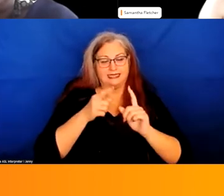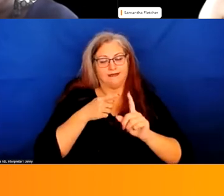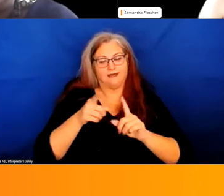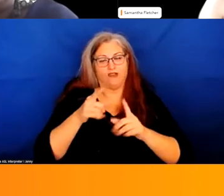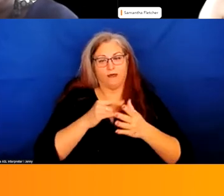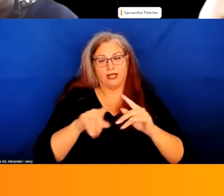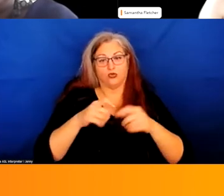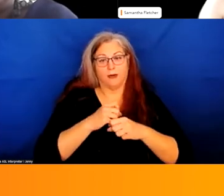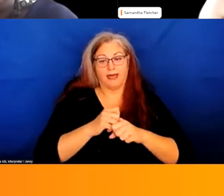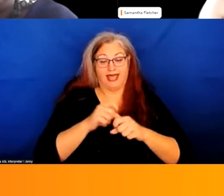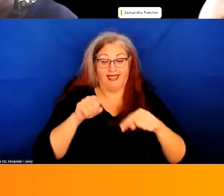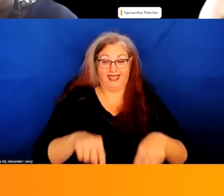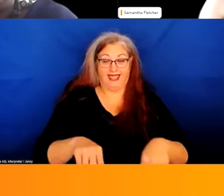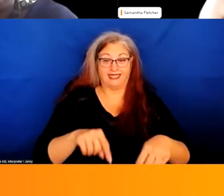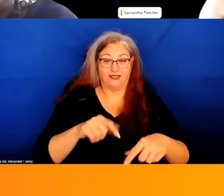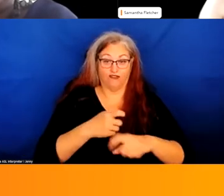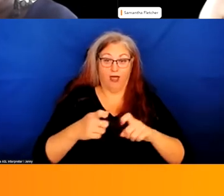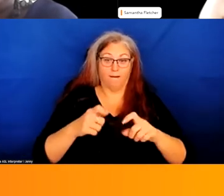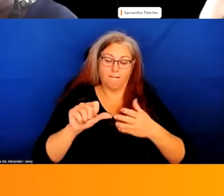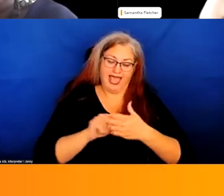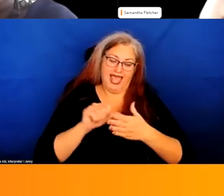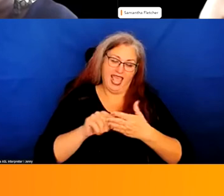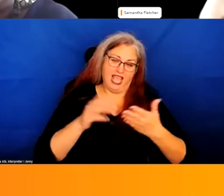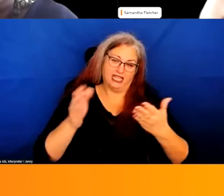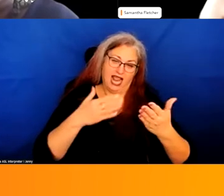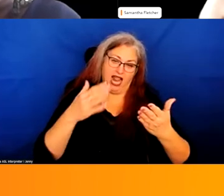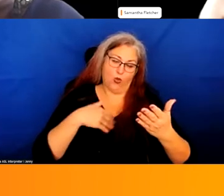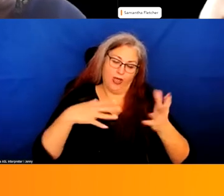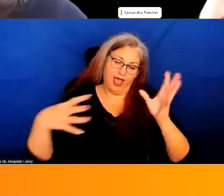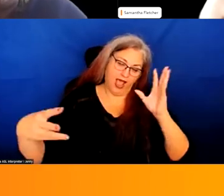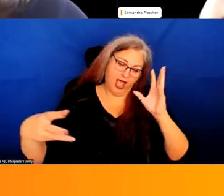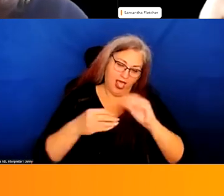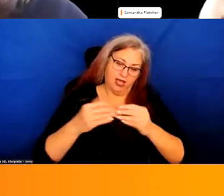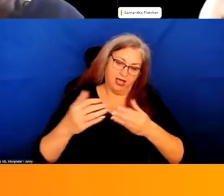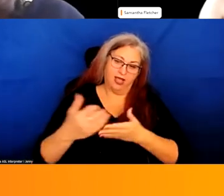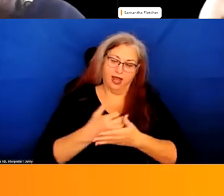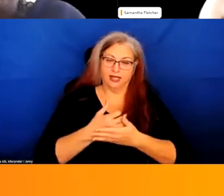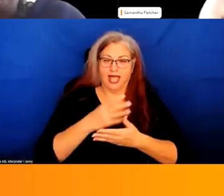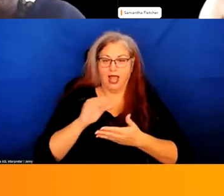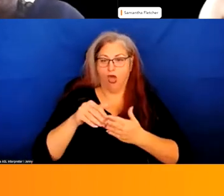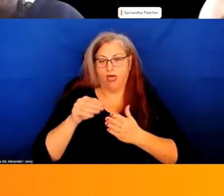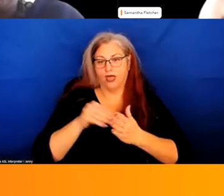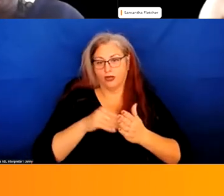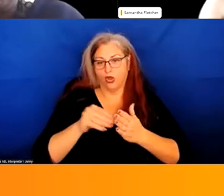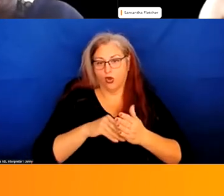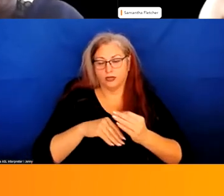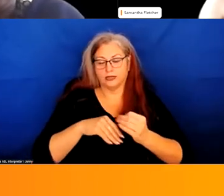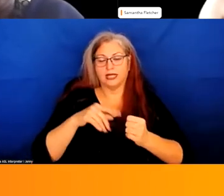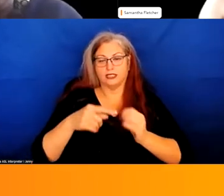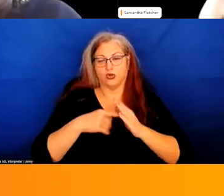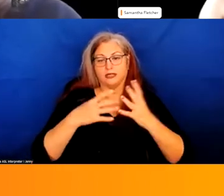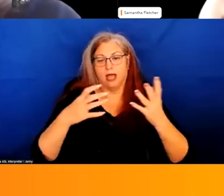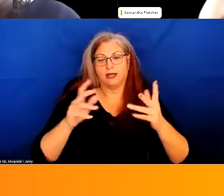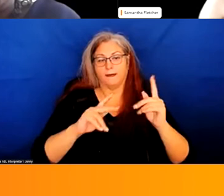manifest something like this based off the pages that we've collected over the years and the notes, um, speaks to how many people